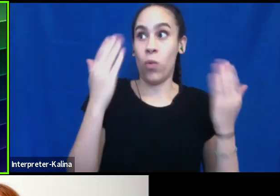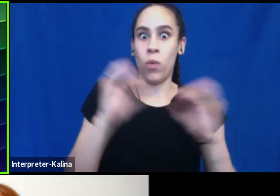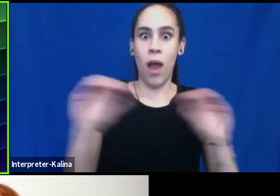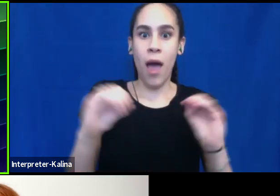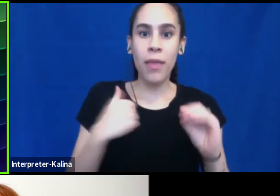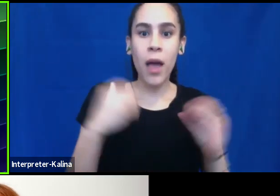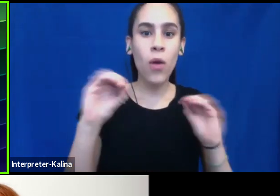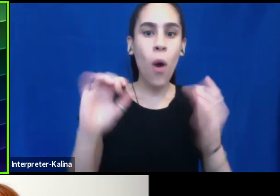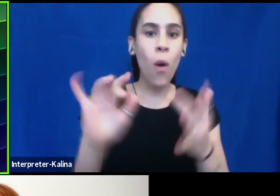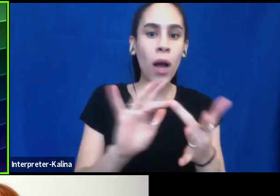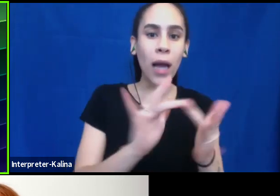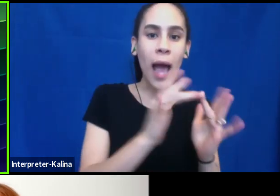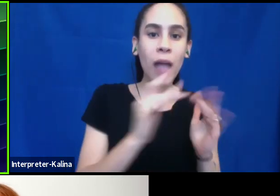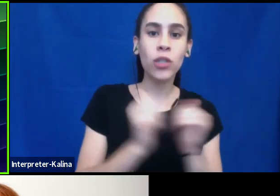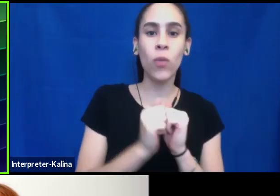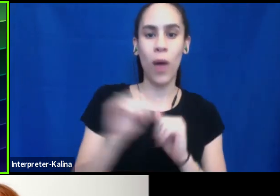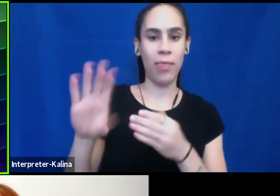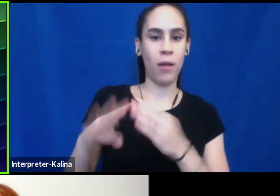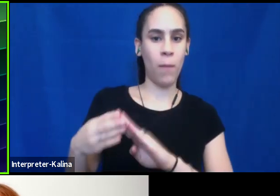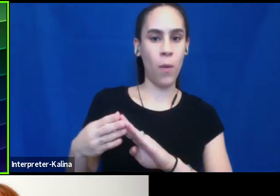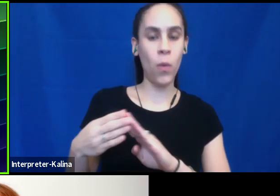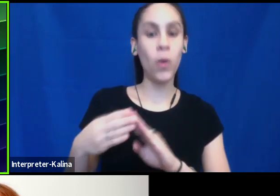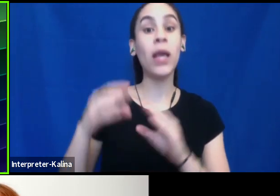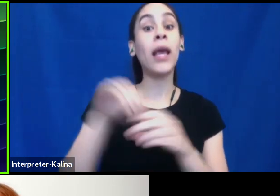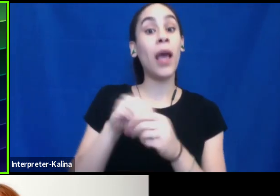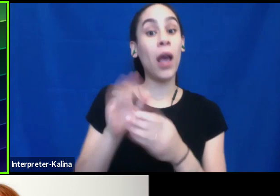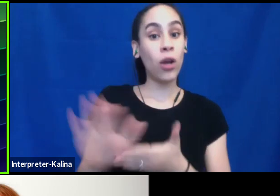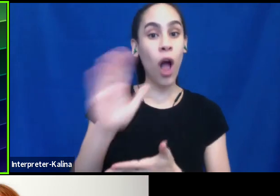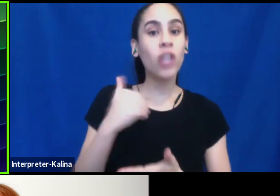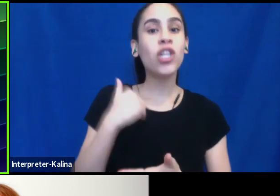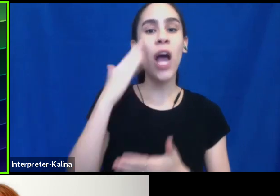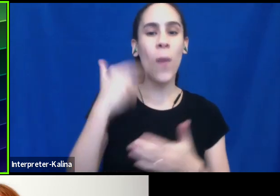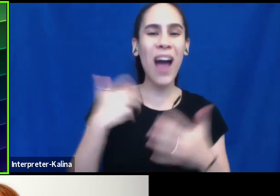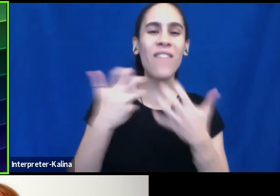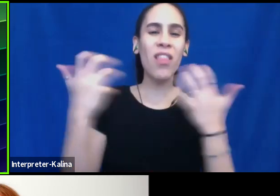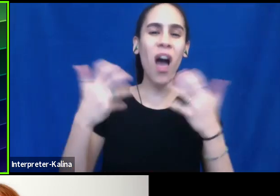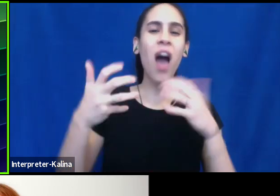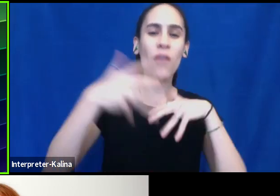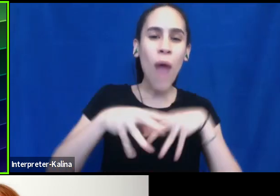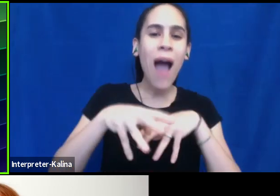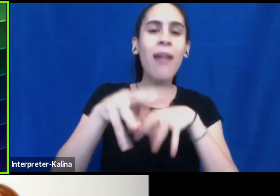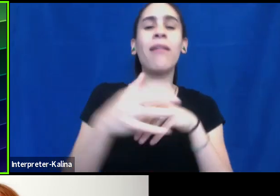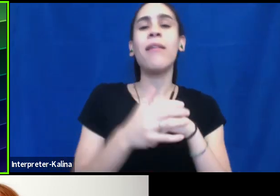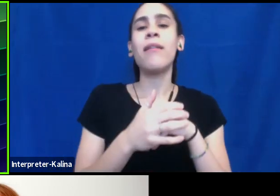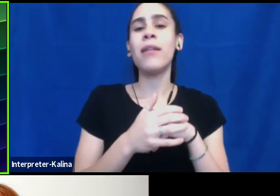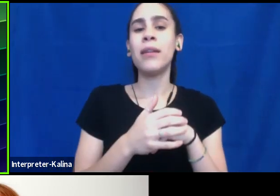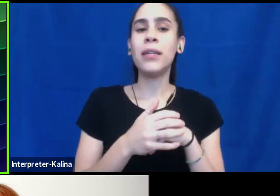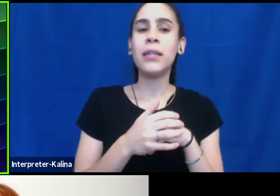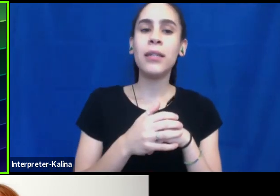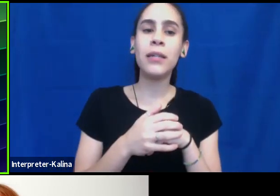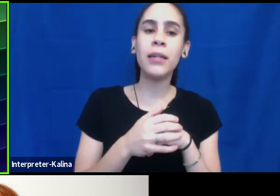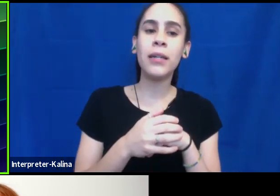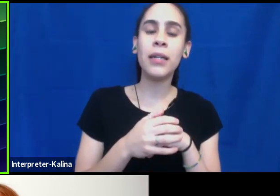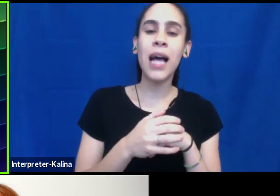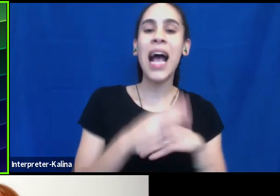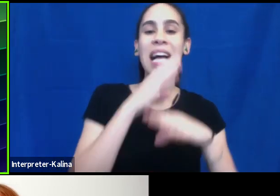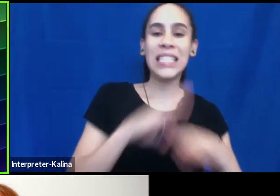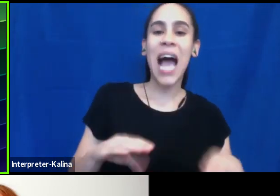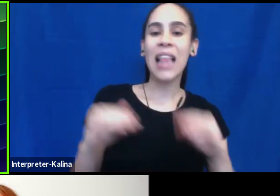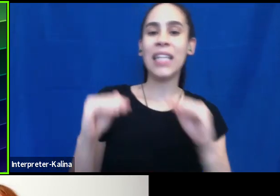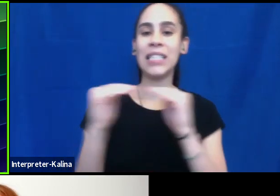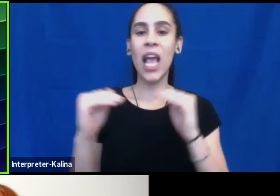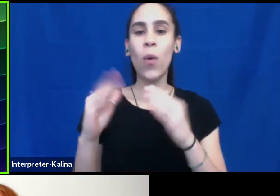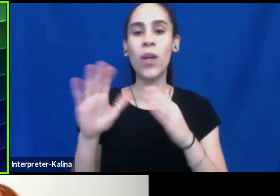when I was in college, there were a lot of rallies, you know, silence equals death, gay rights